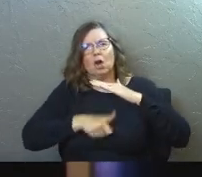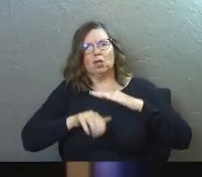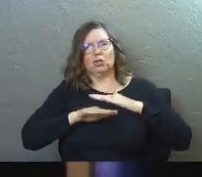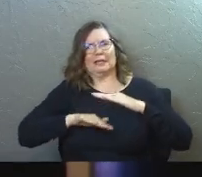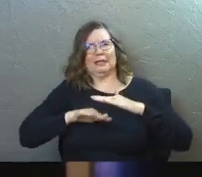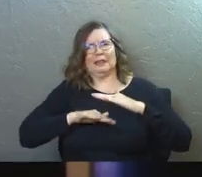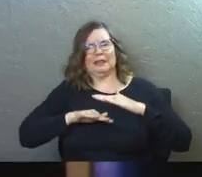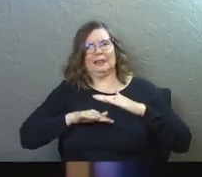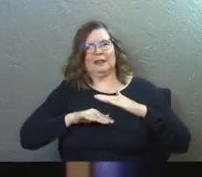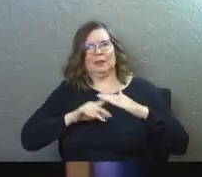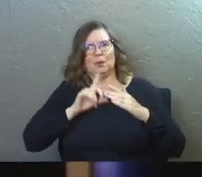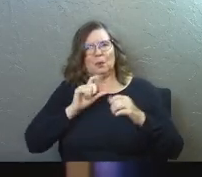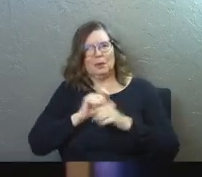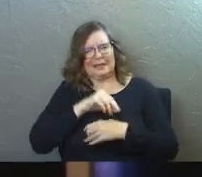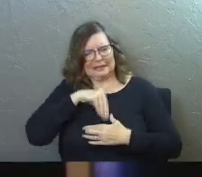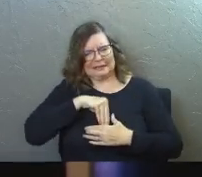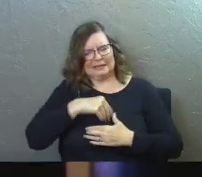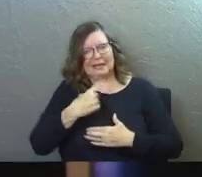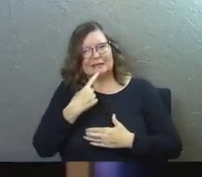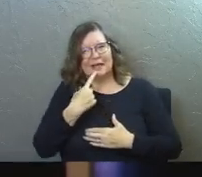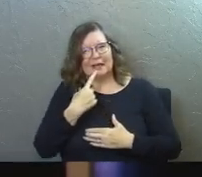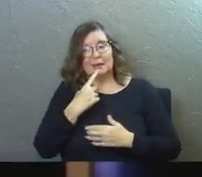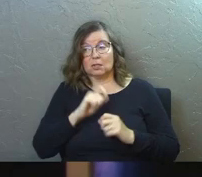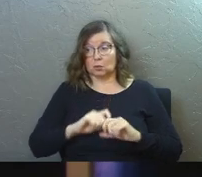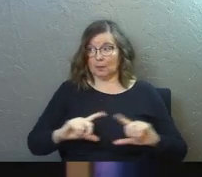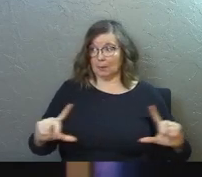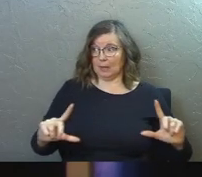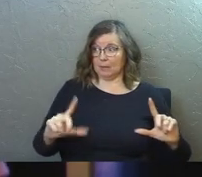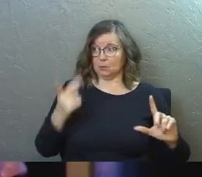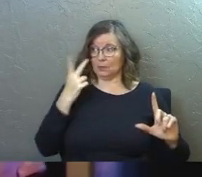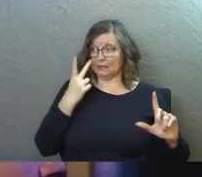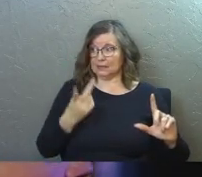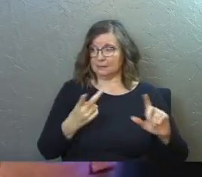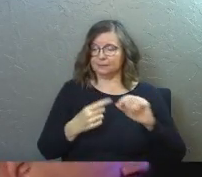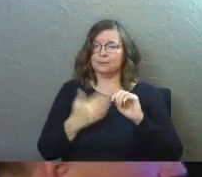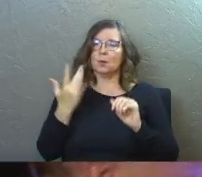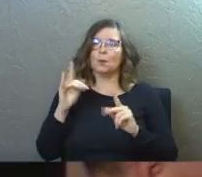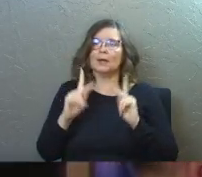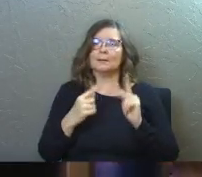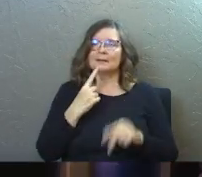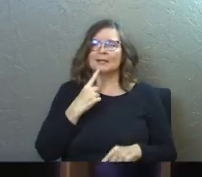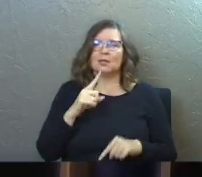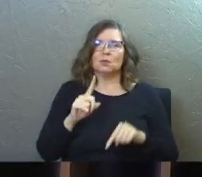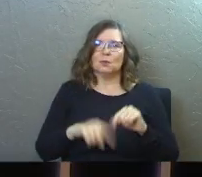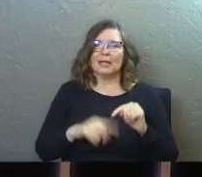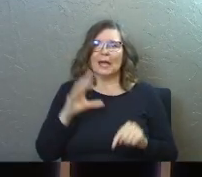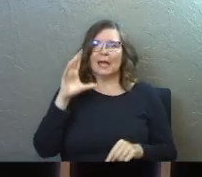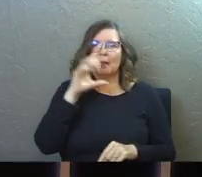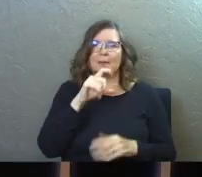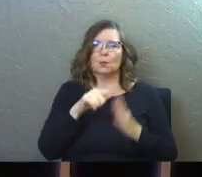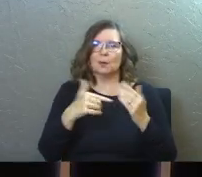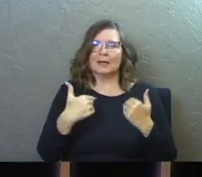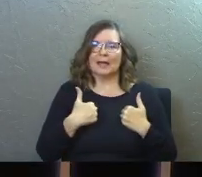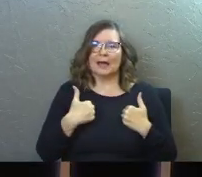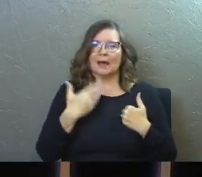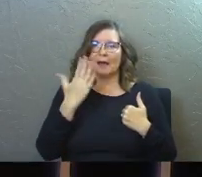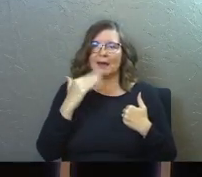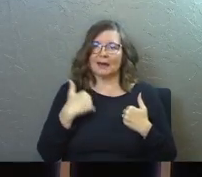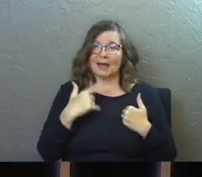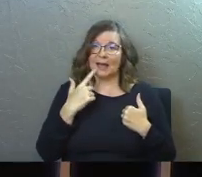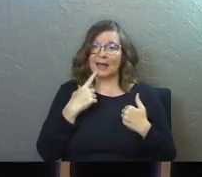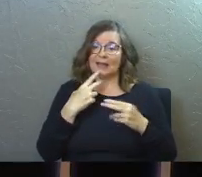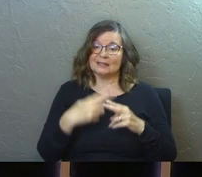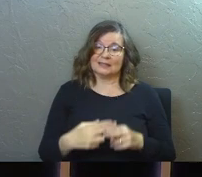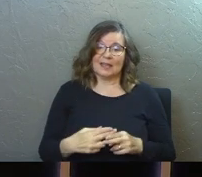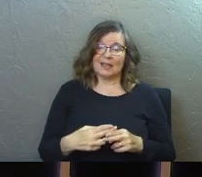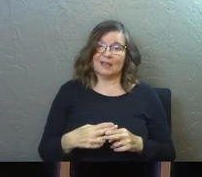underneath the question here? Can we put that back up, actually? Why do people say that you cannot miss what God has for you? I call